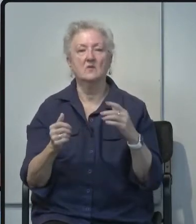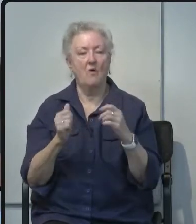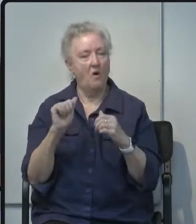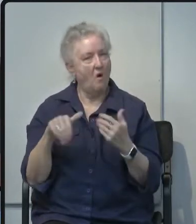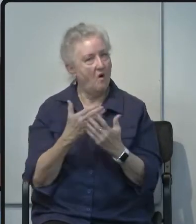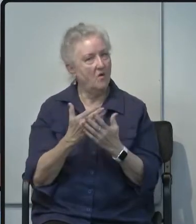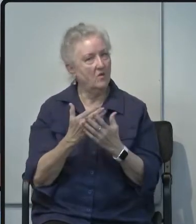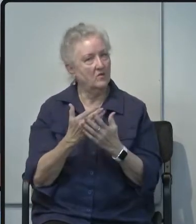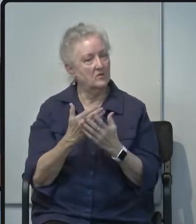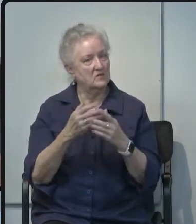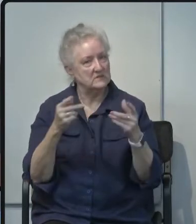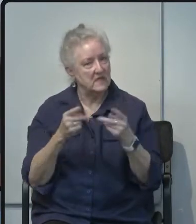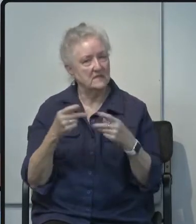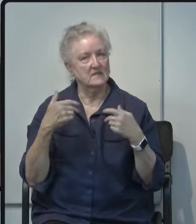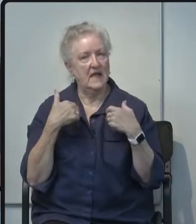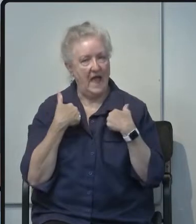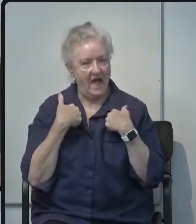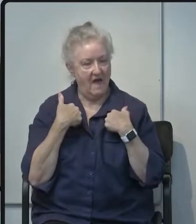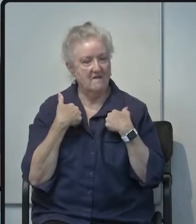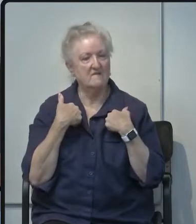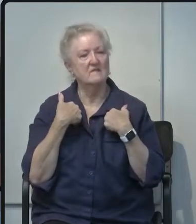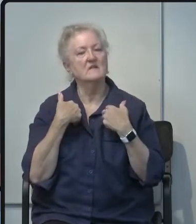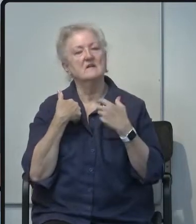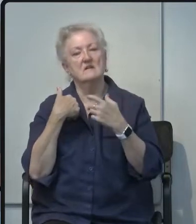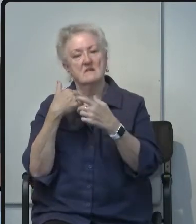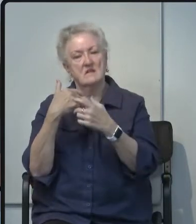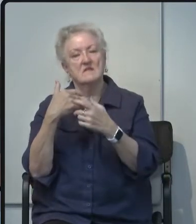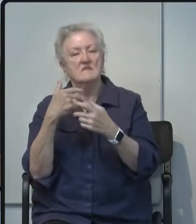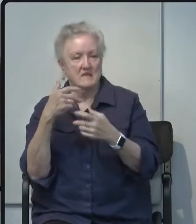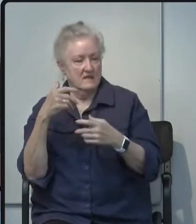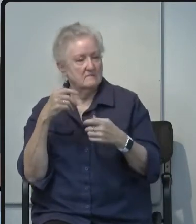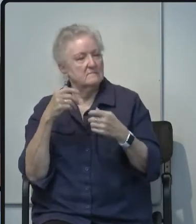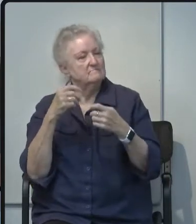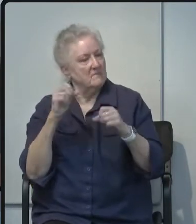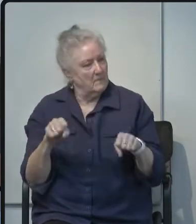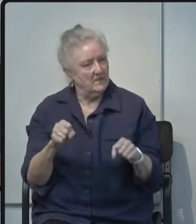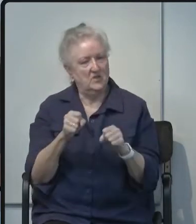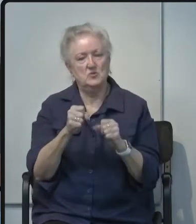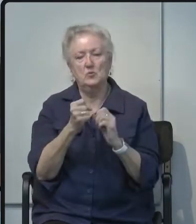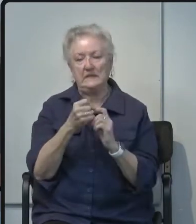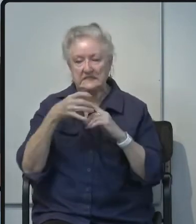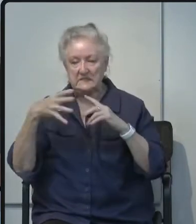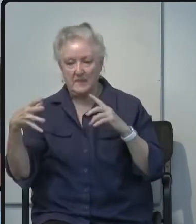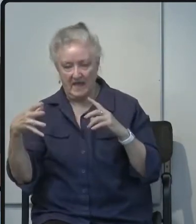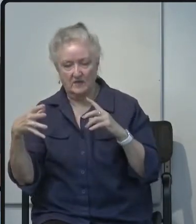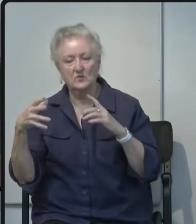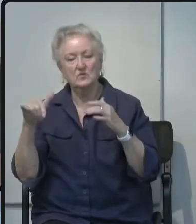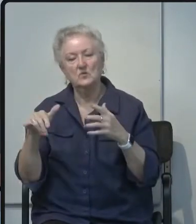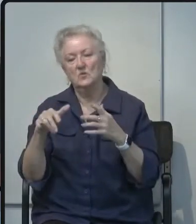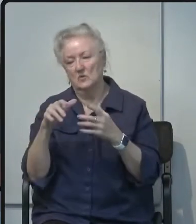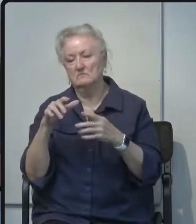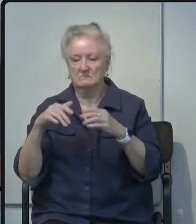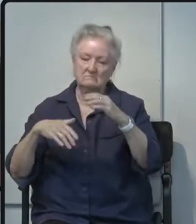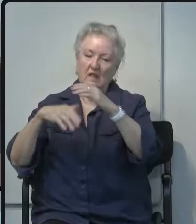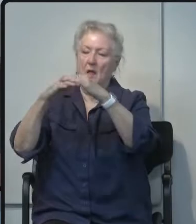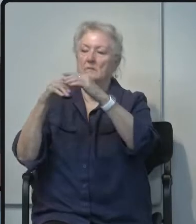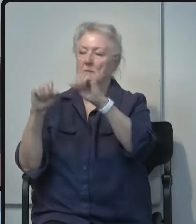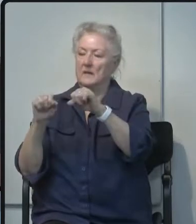sites have the ability to expand their volume to surge capacity once that would become necessary